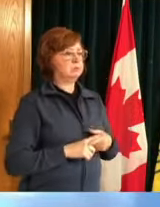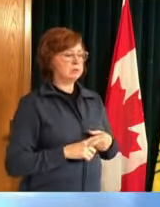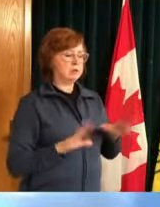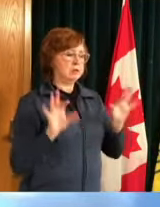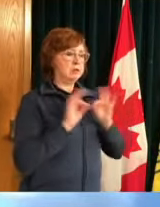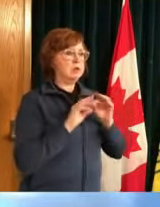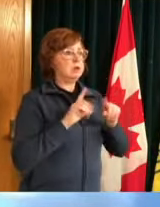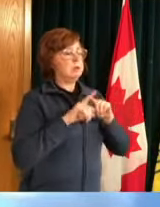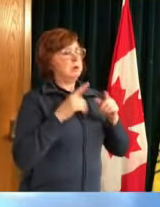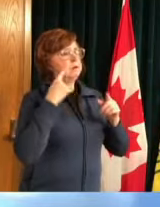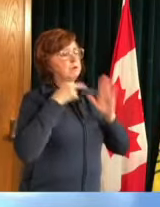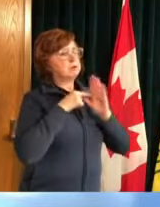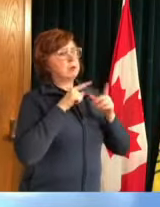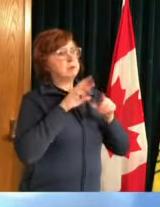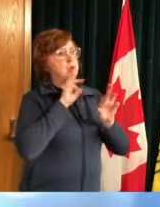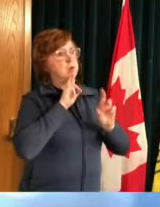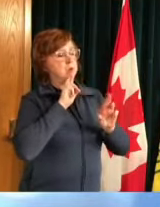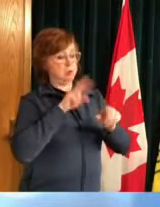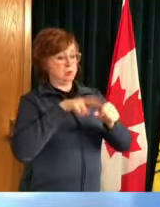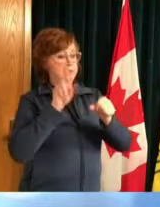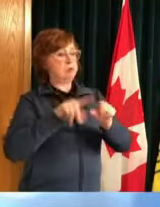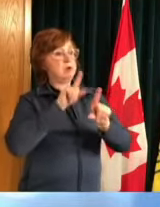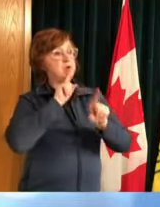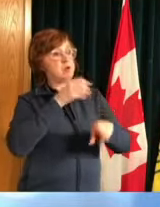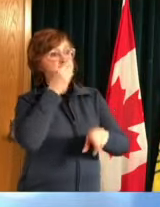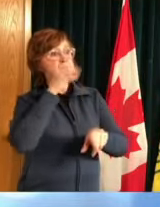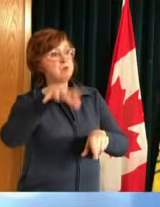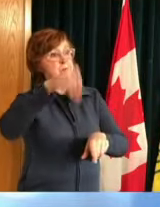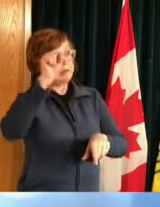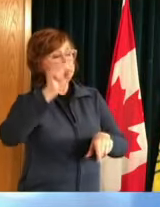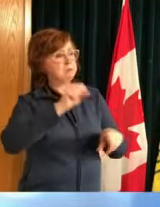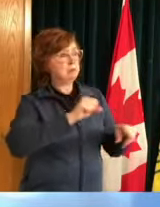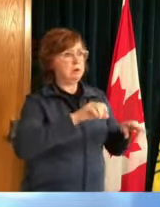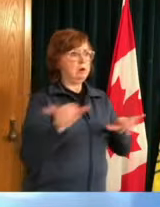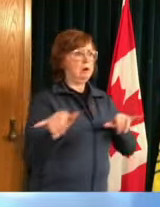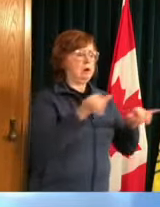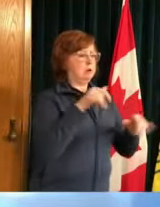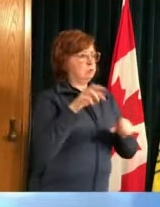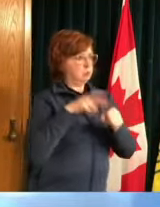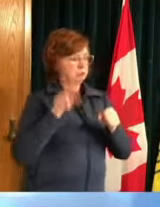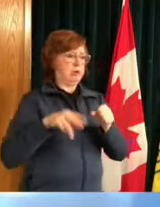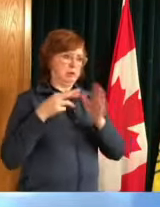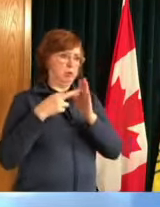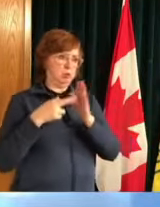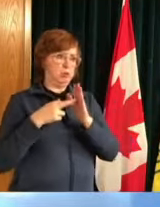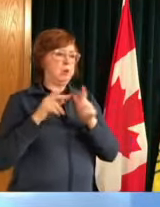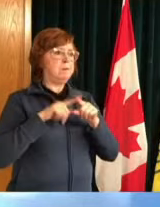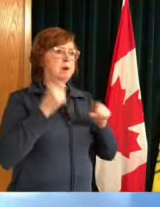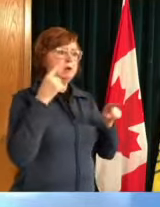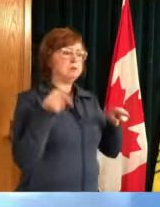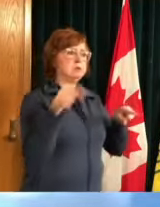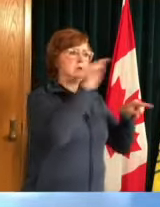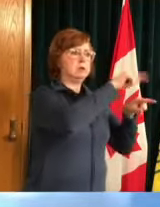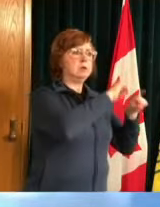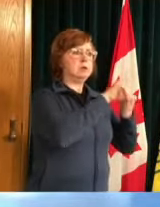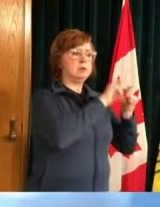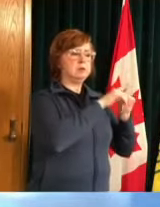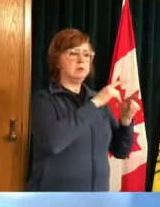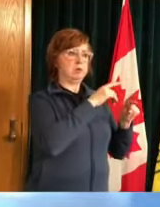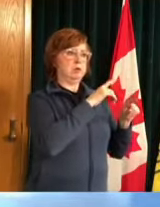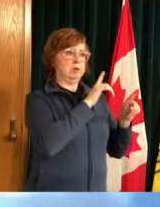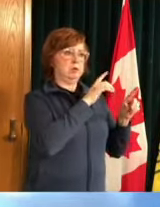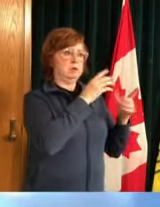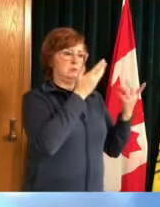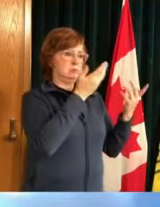rest of the province even if you can go to a restaurant or go to into a retail location ordering more curbside pickup takeout